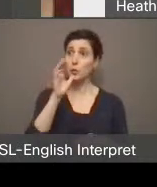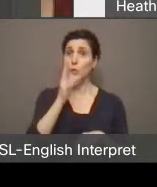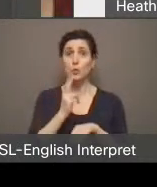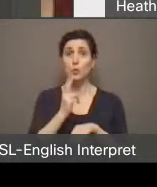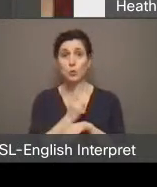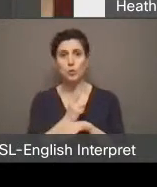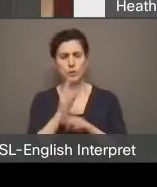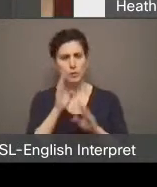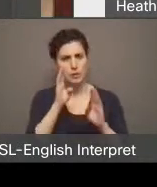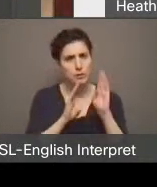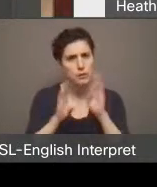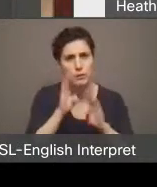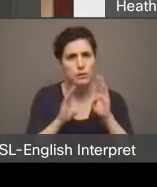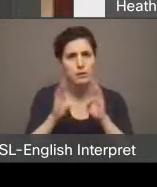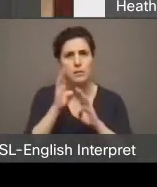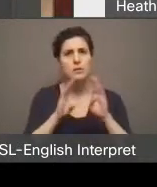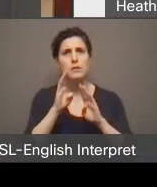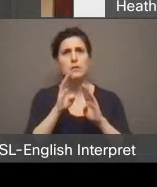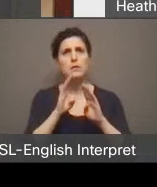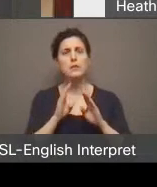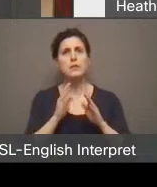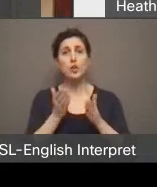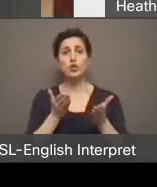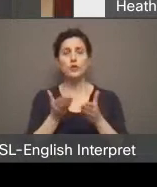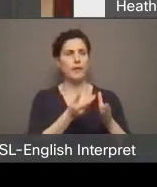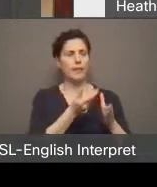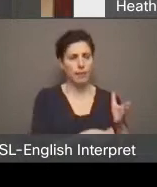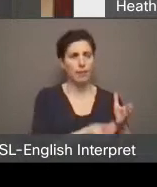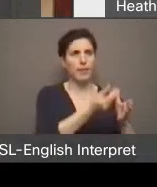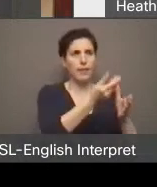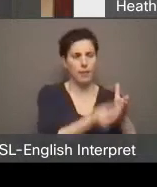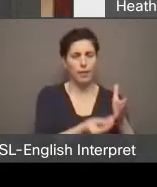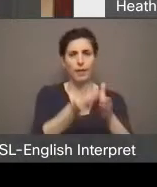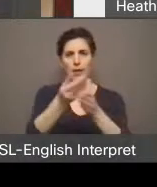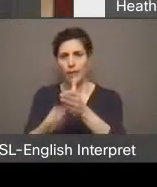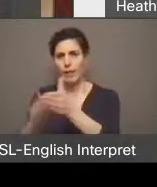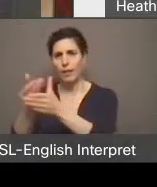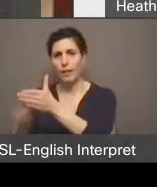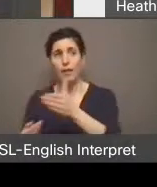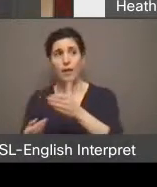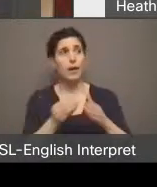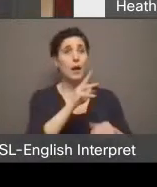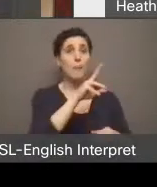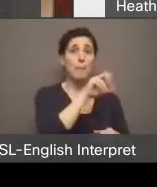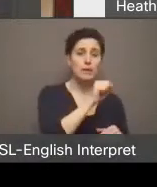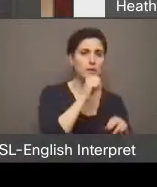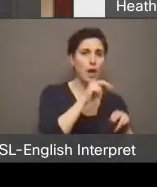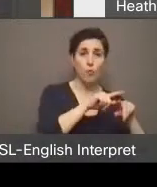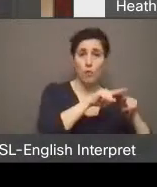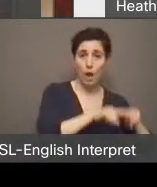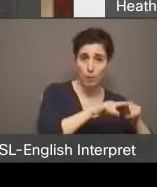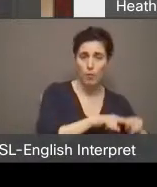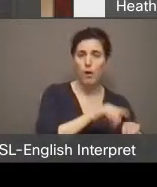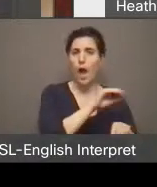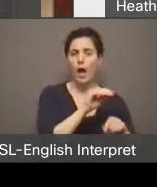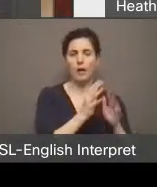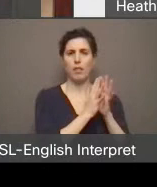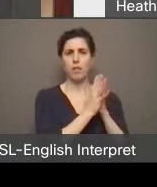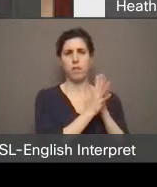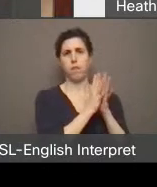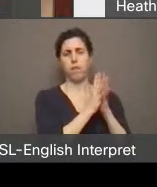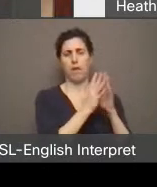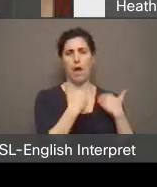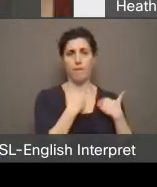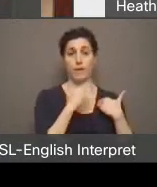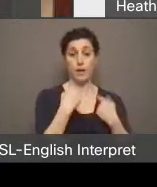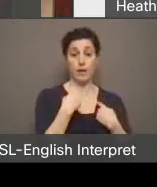these service gaps. It's causing overcrowding. It's causing unreliability and it's been worse since November. So I